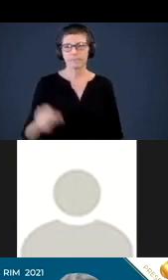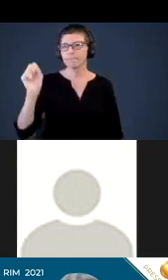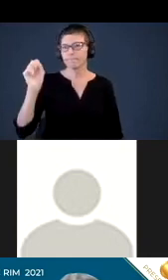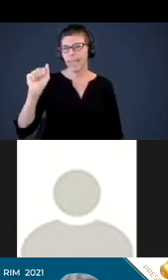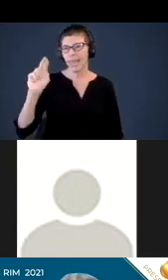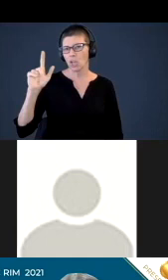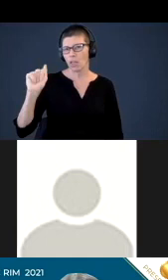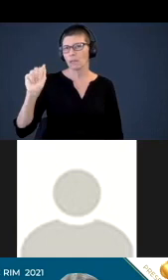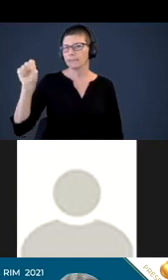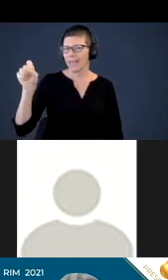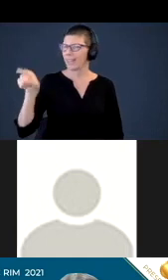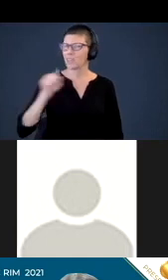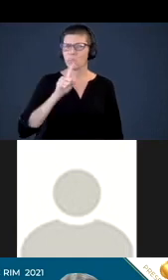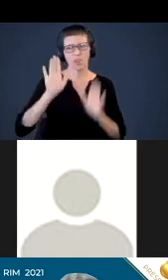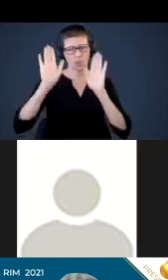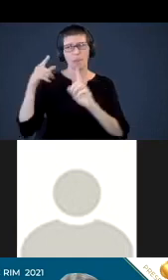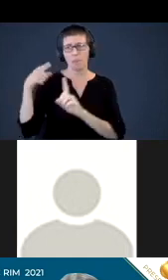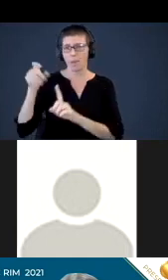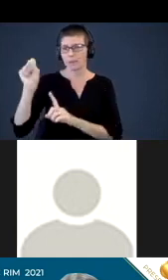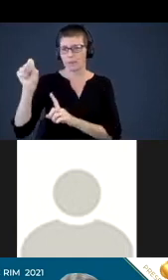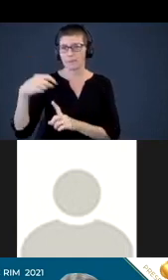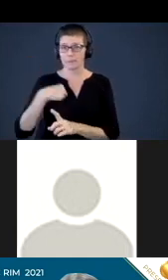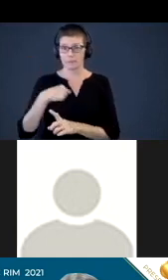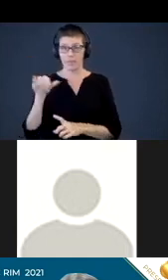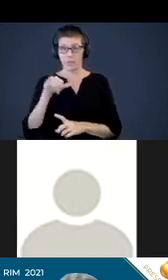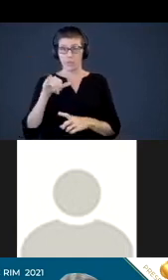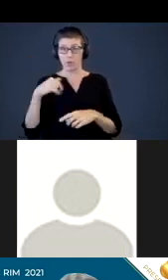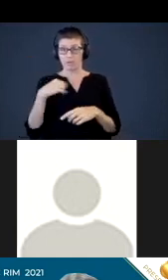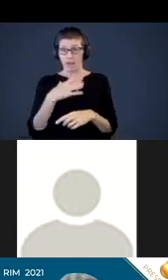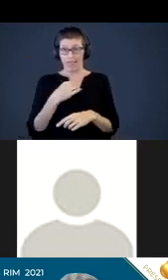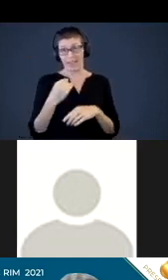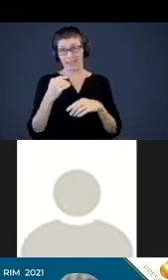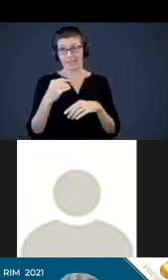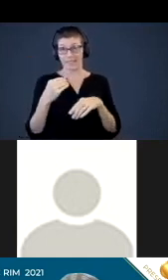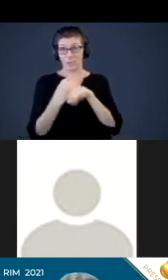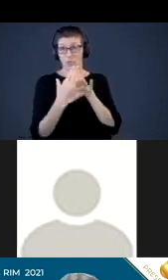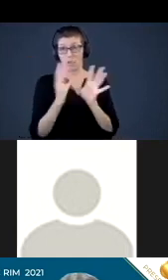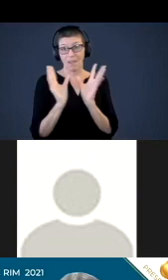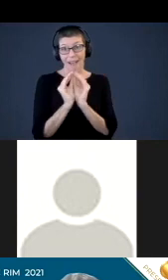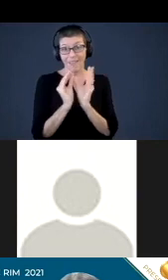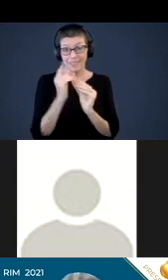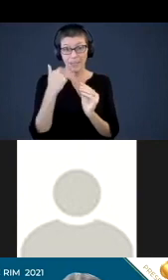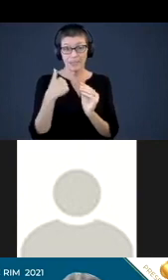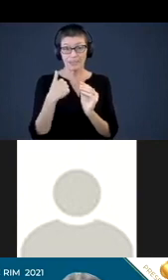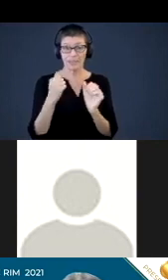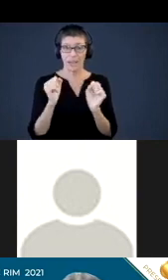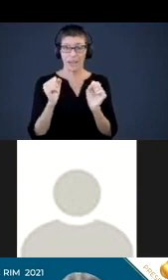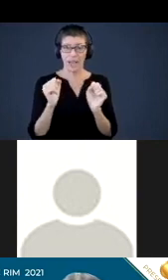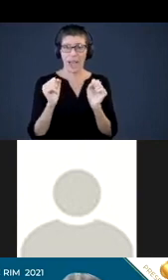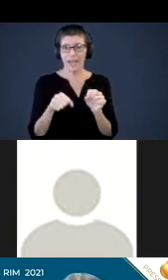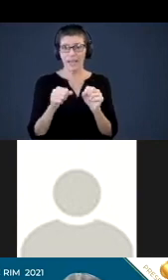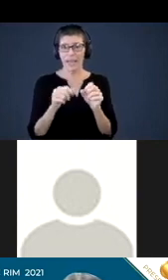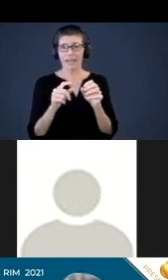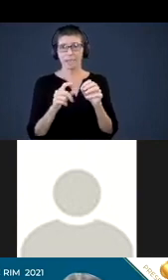that's really great, great point. I even to like the virtual conferences, because I'm able to, you know, I mean, attend and